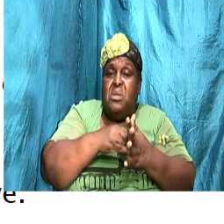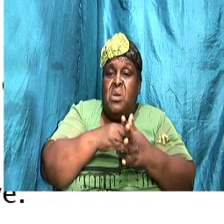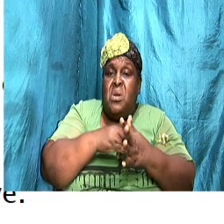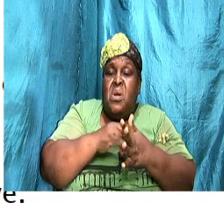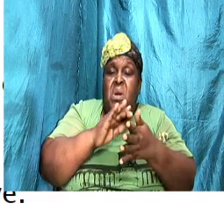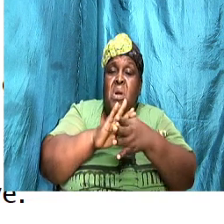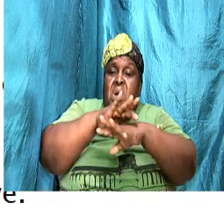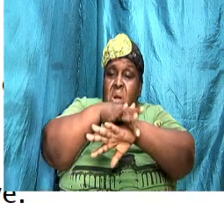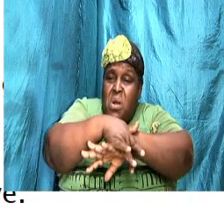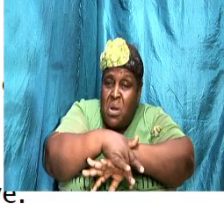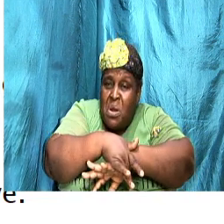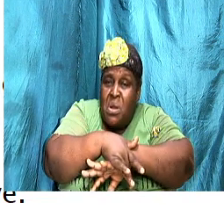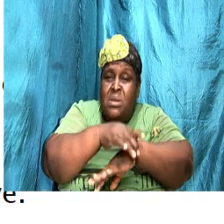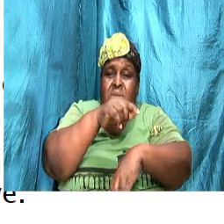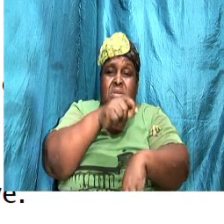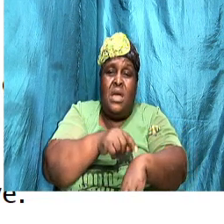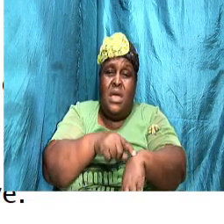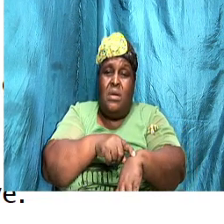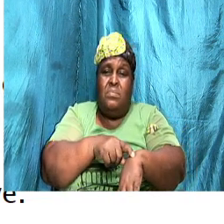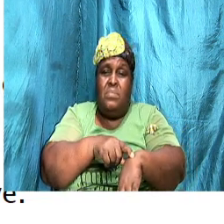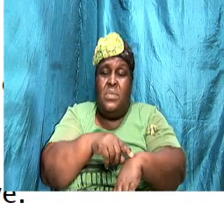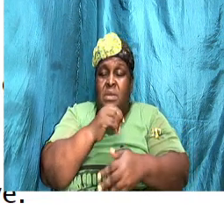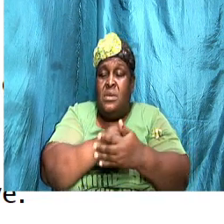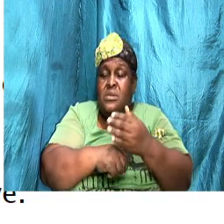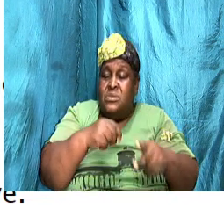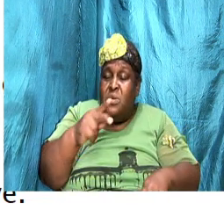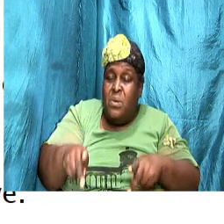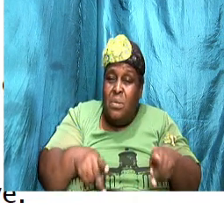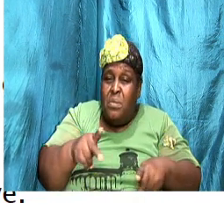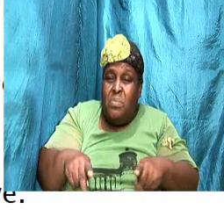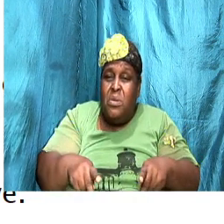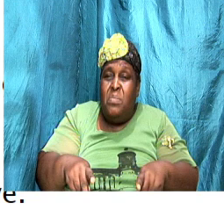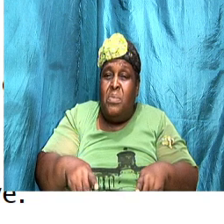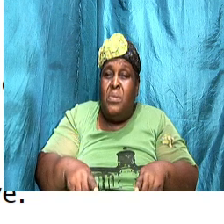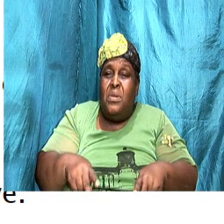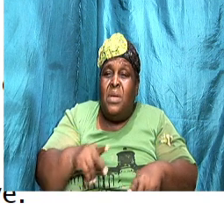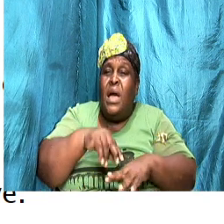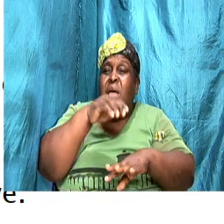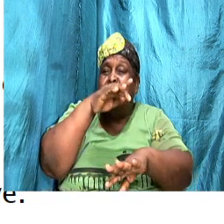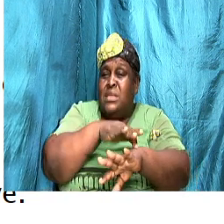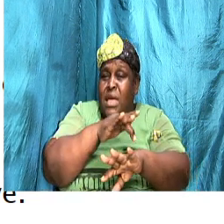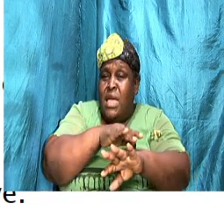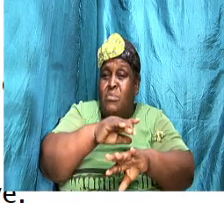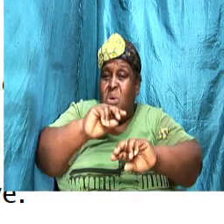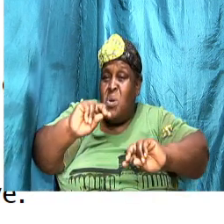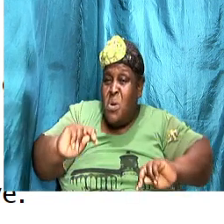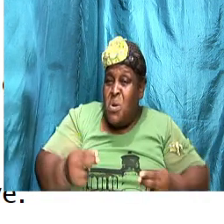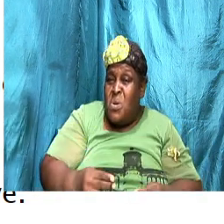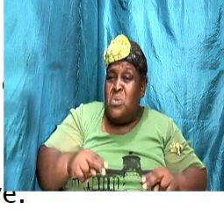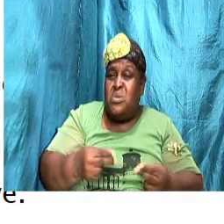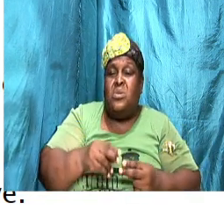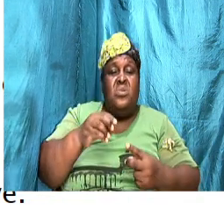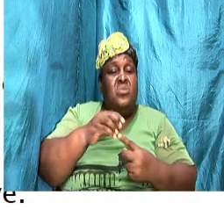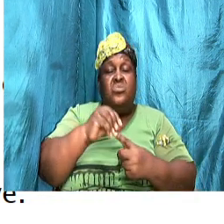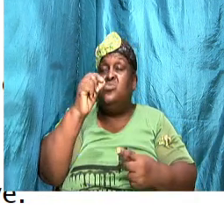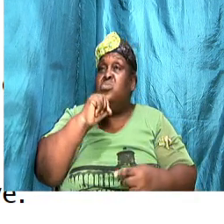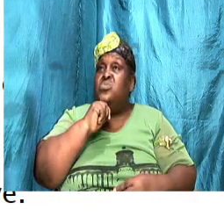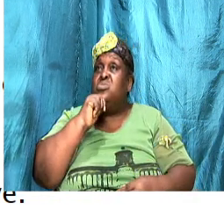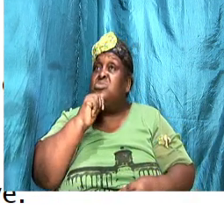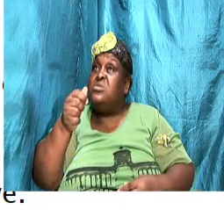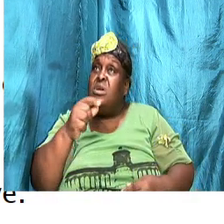So, you know, some people, some people at times will be hurt and choose not to say